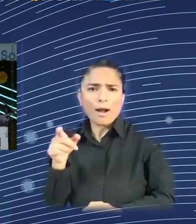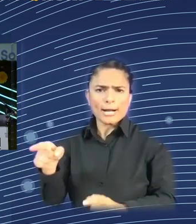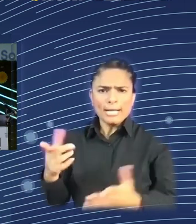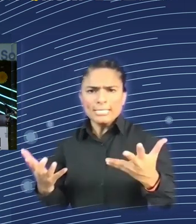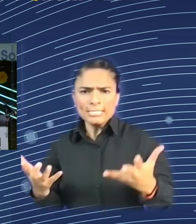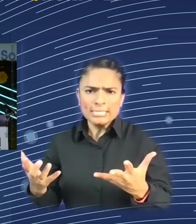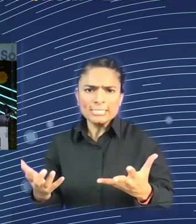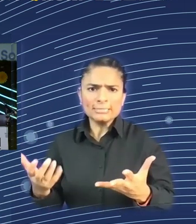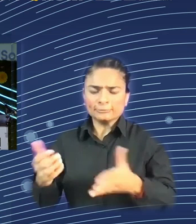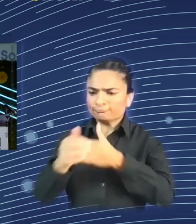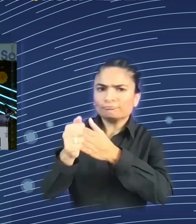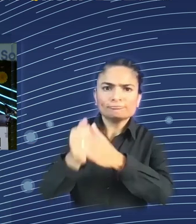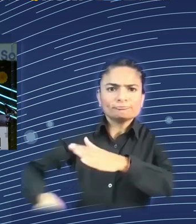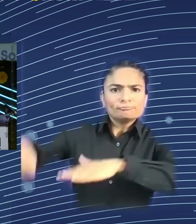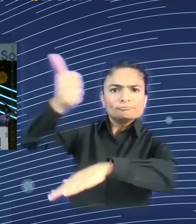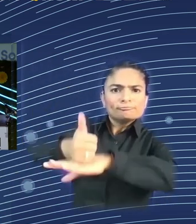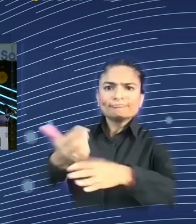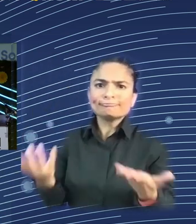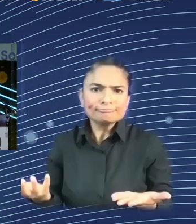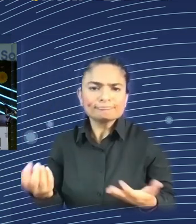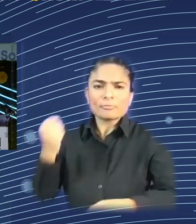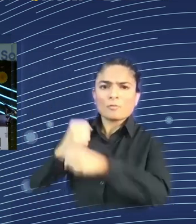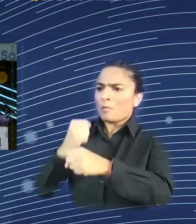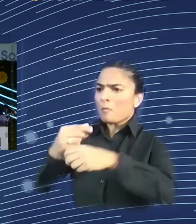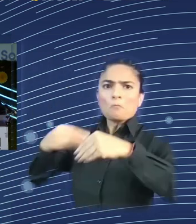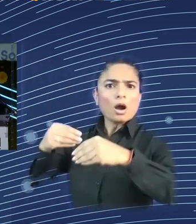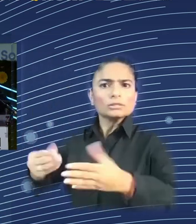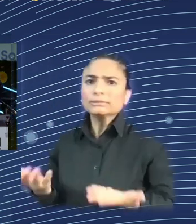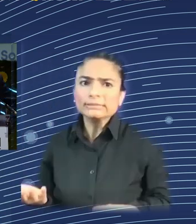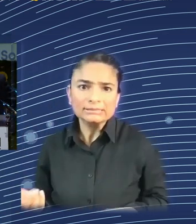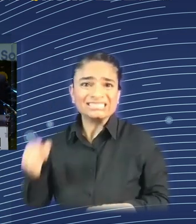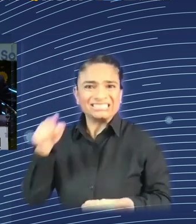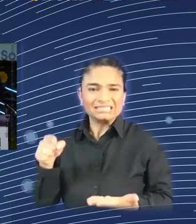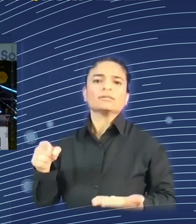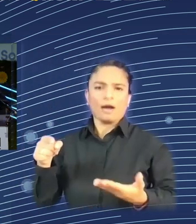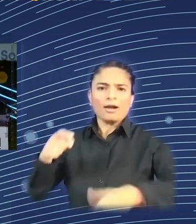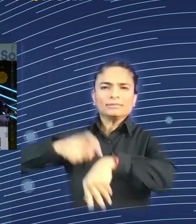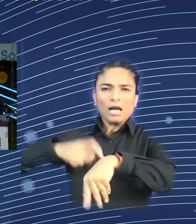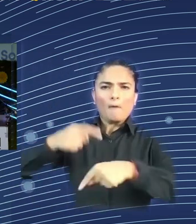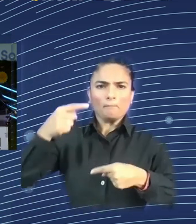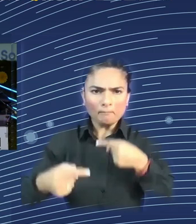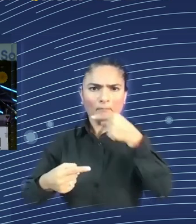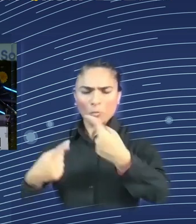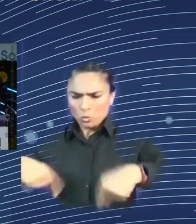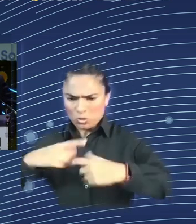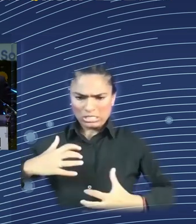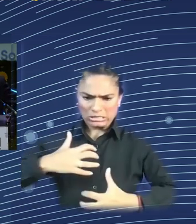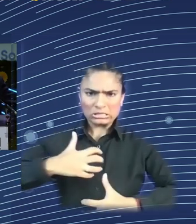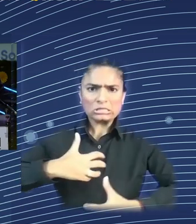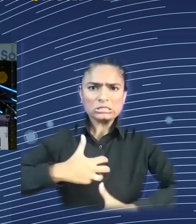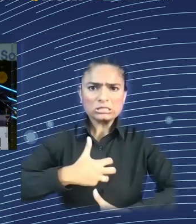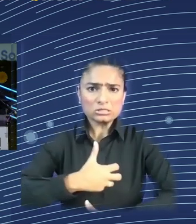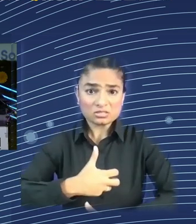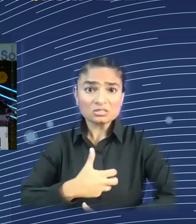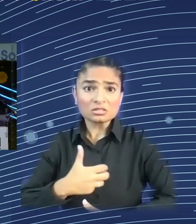technology, your pay is not going to go up. And, drawing the parallel now, unless we learn how to use AI and